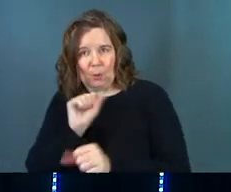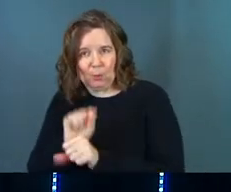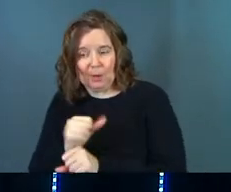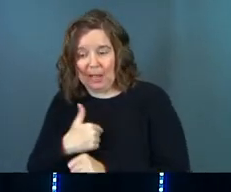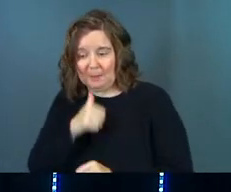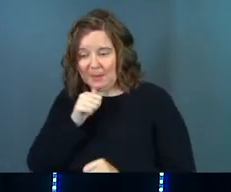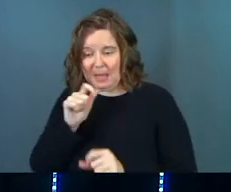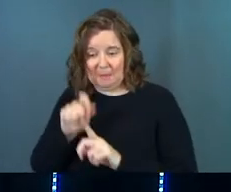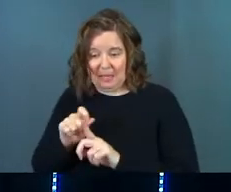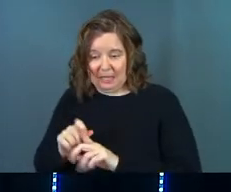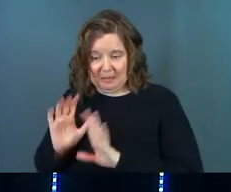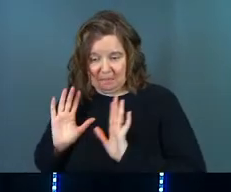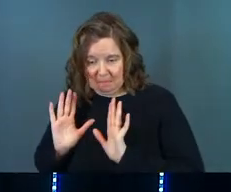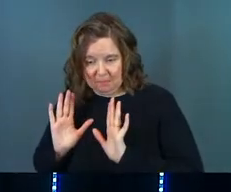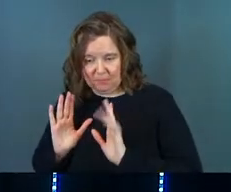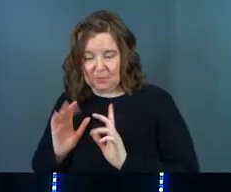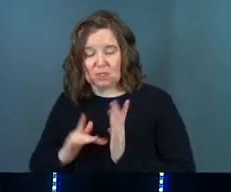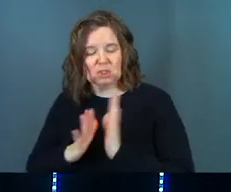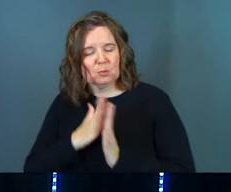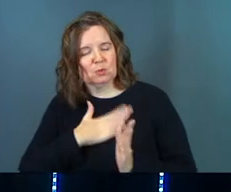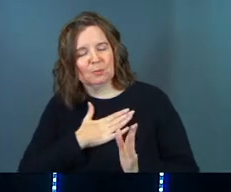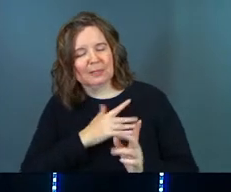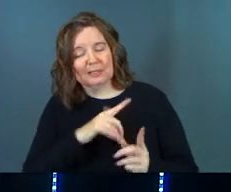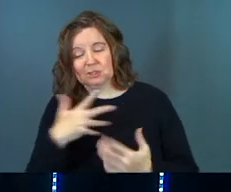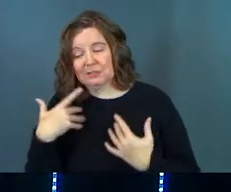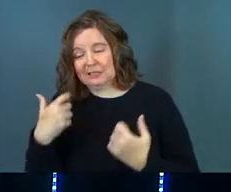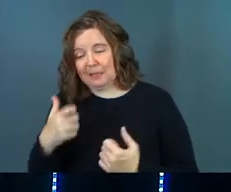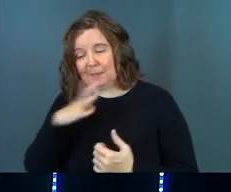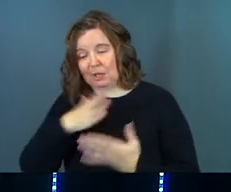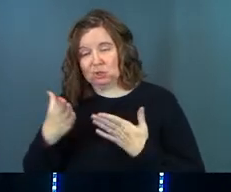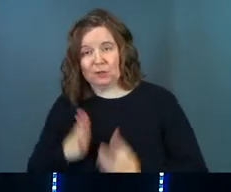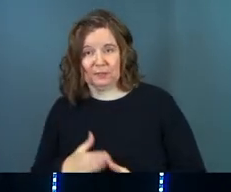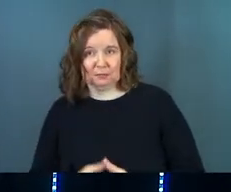I'm not picky. Jesus, would you just get the guy healed?